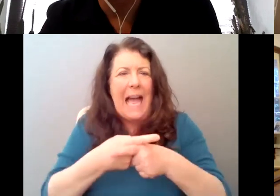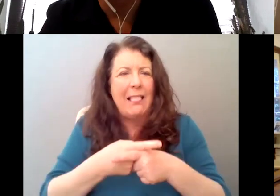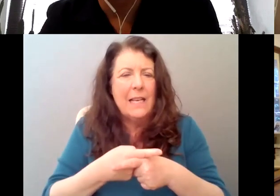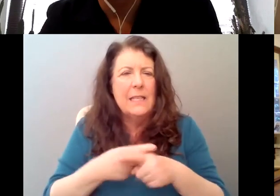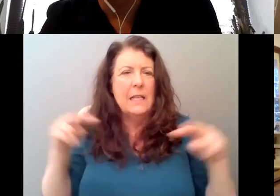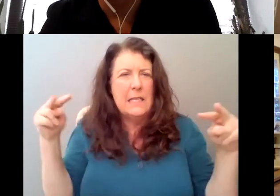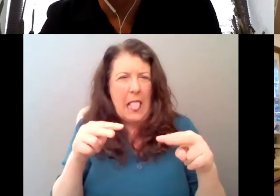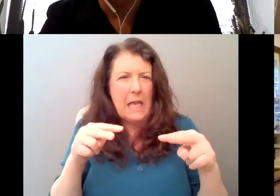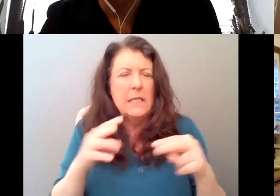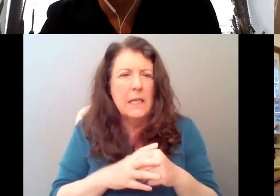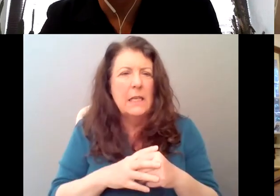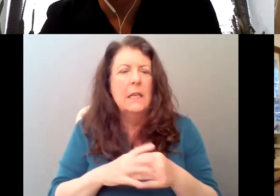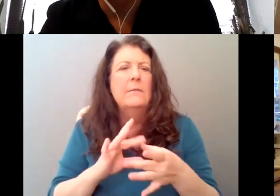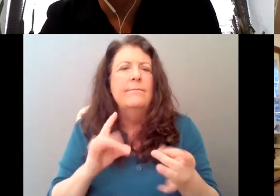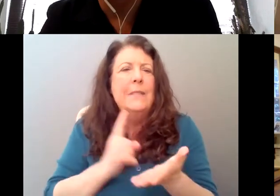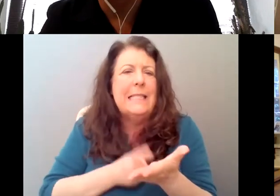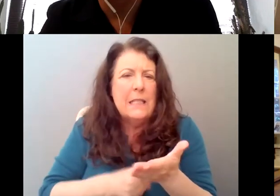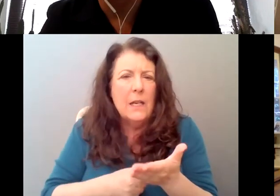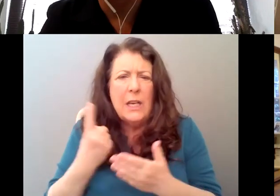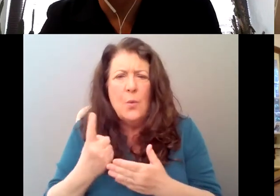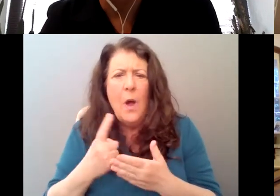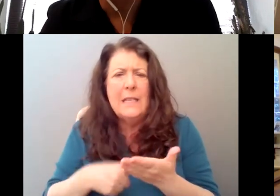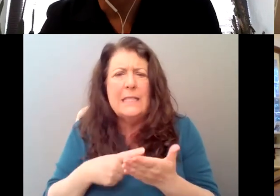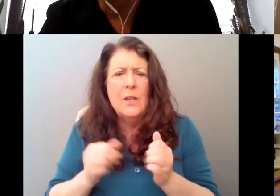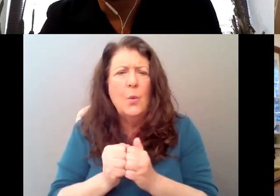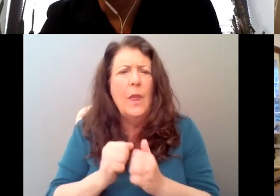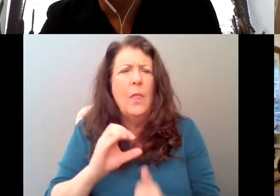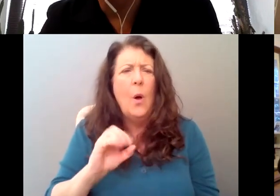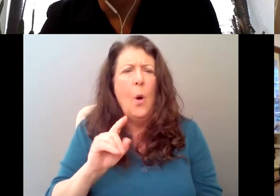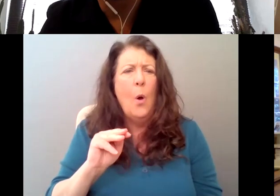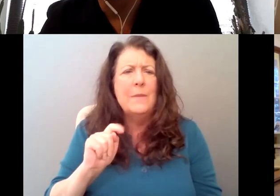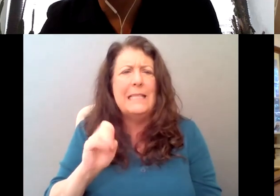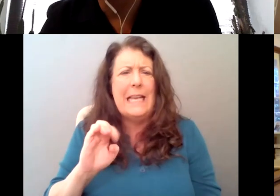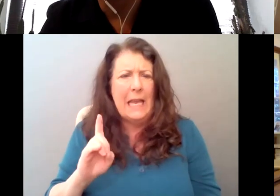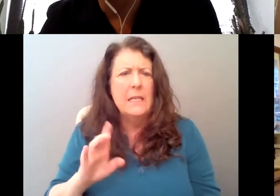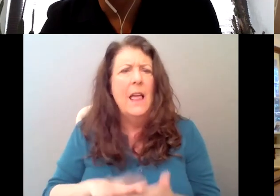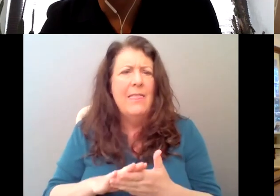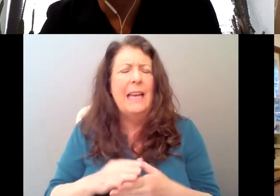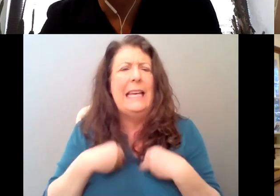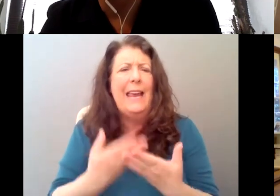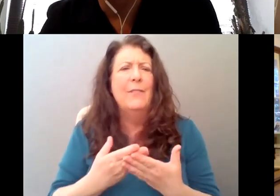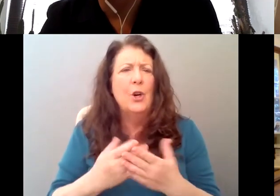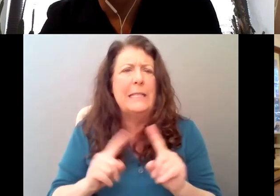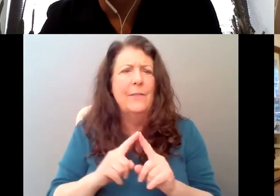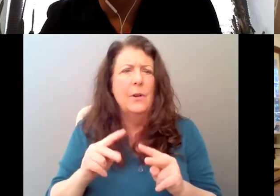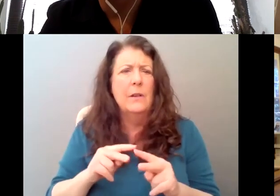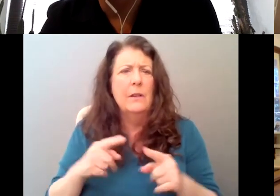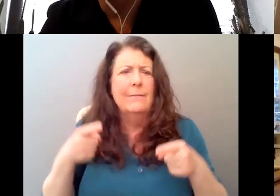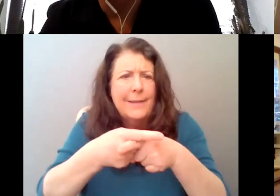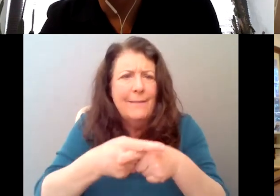one insight and, and, you know, there's other examples, but I think I knew that Adelaide was really going to have this, this very,